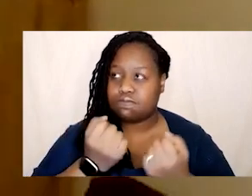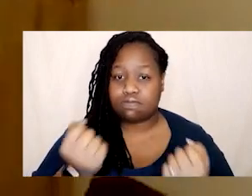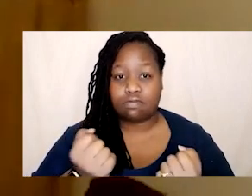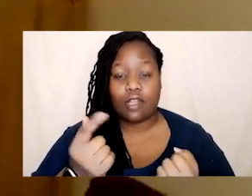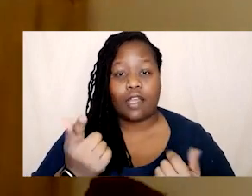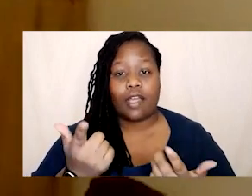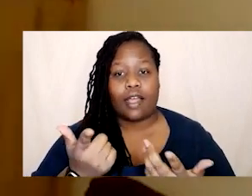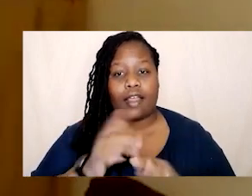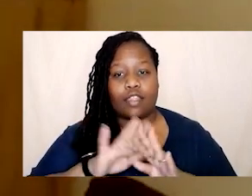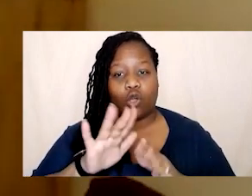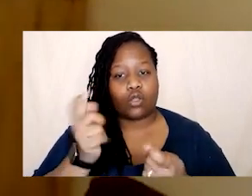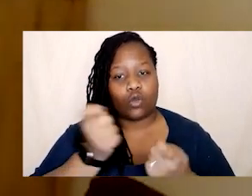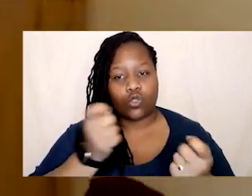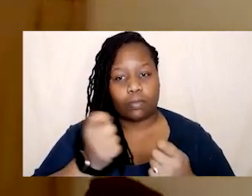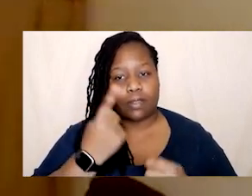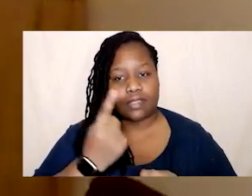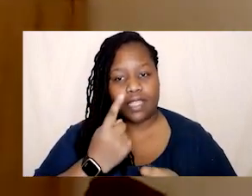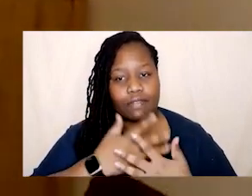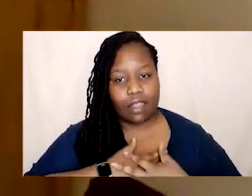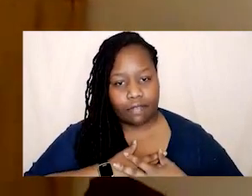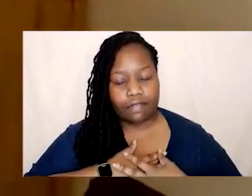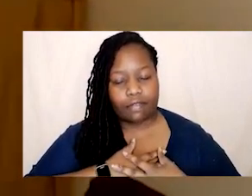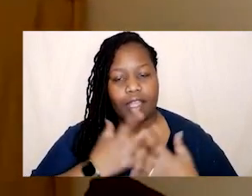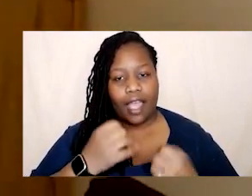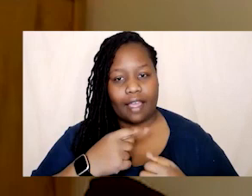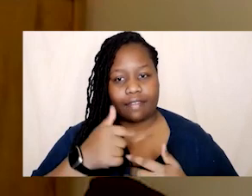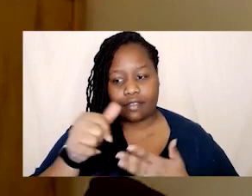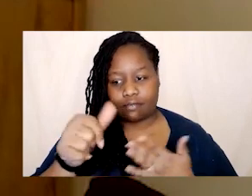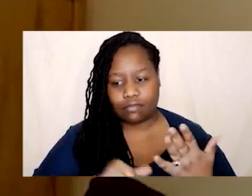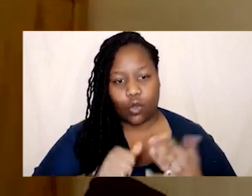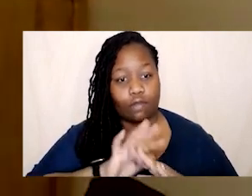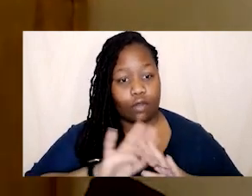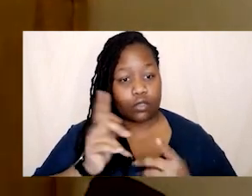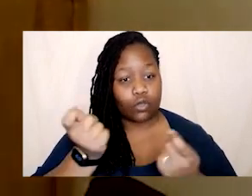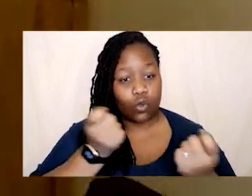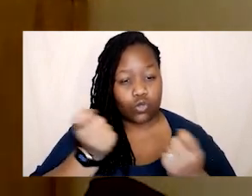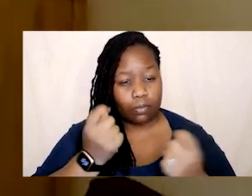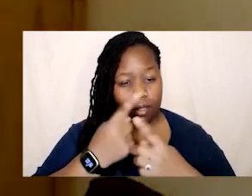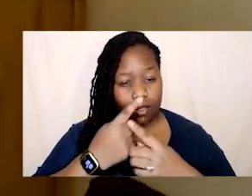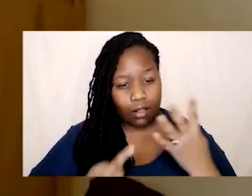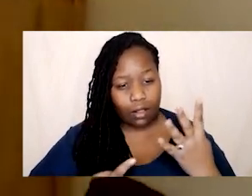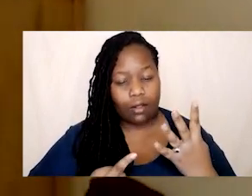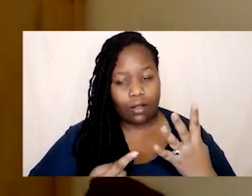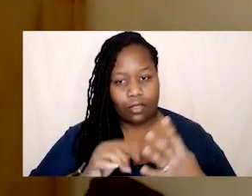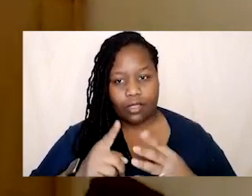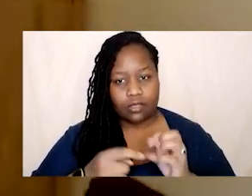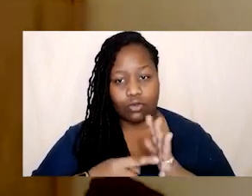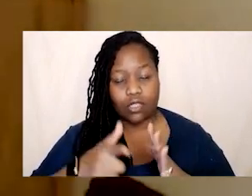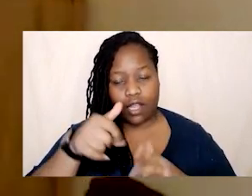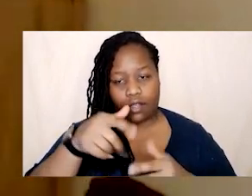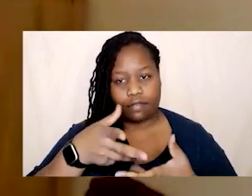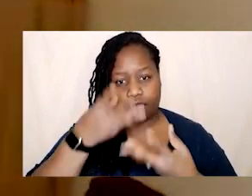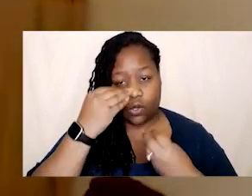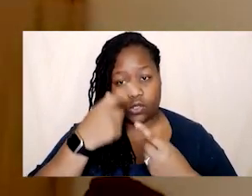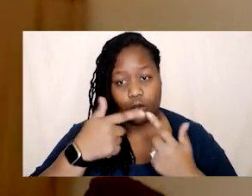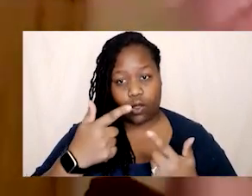-love for me and having those like non-negotiables and those boundaries i think i've learned a lot about that from you and i know that you've learned a